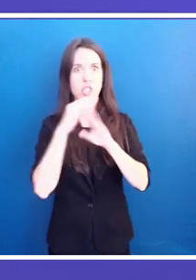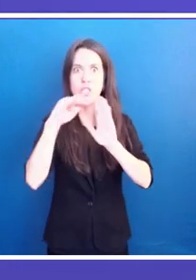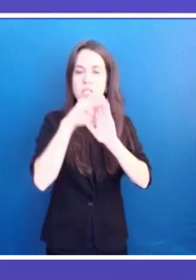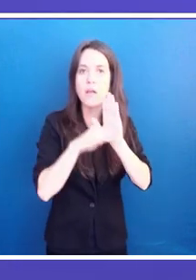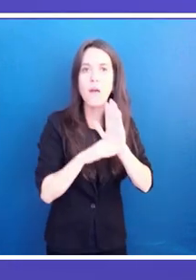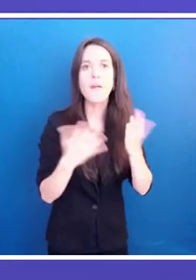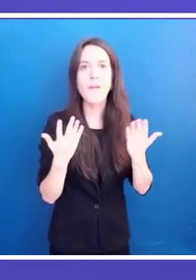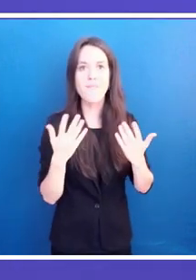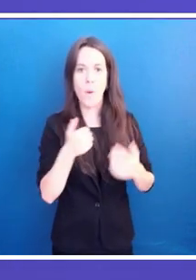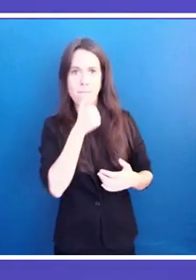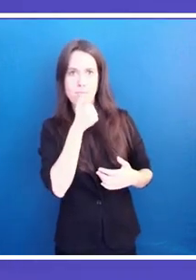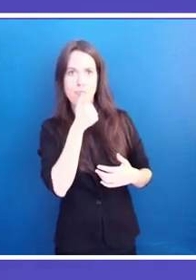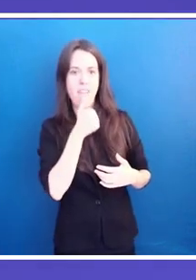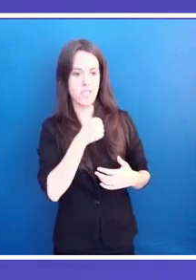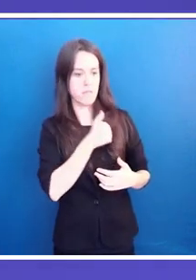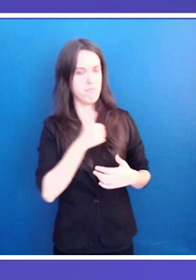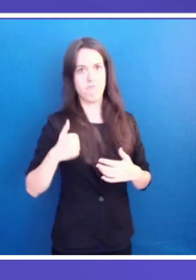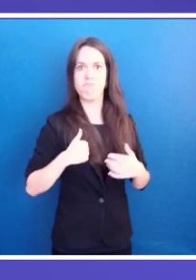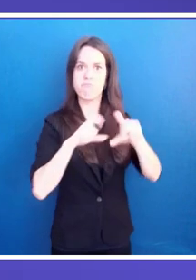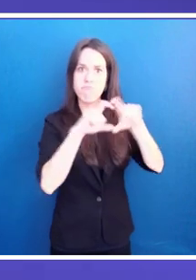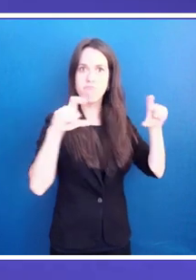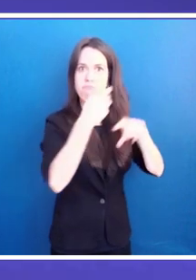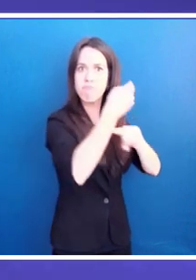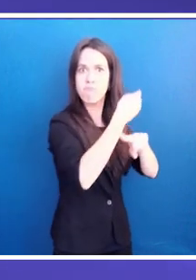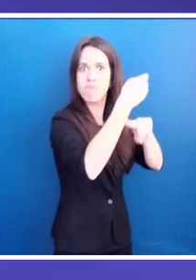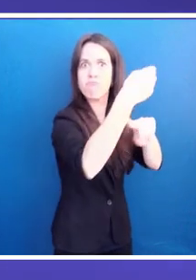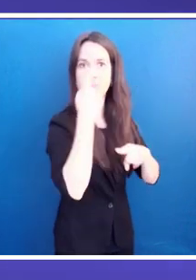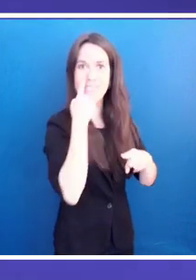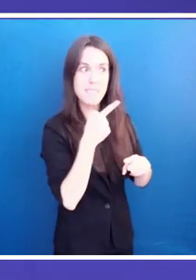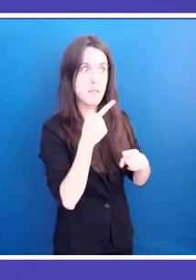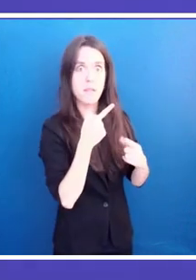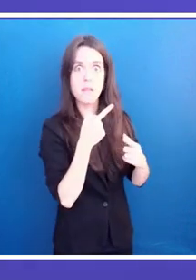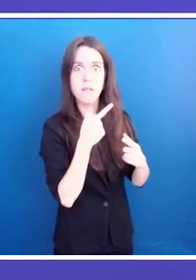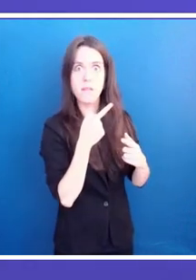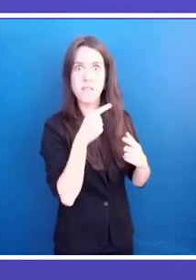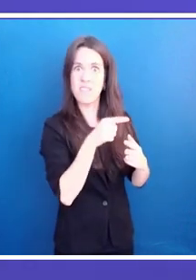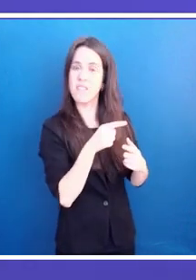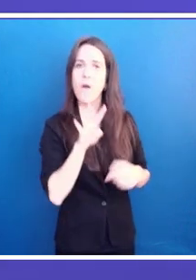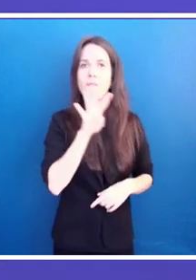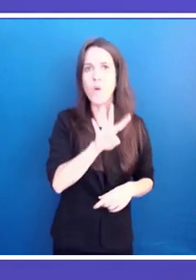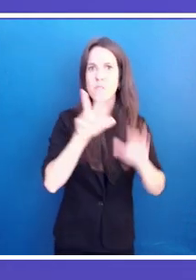where women account to 48%.